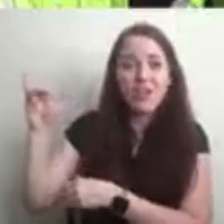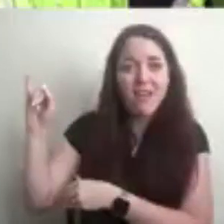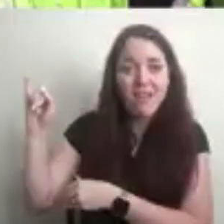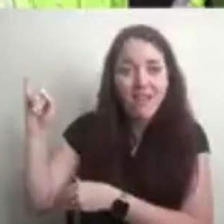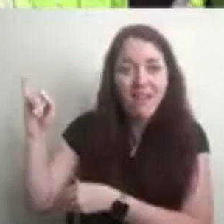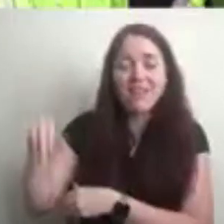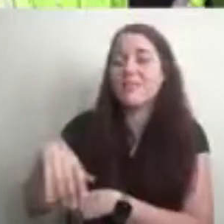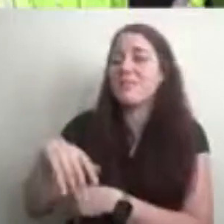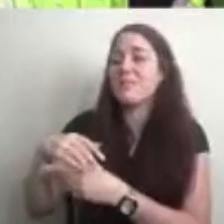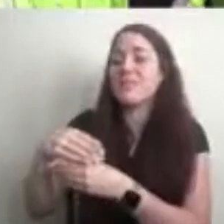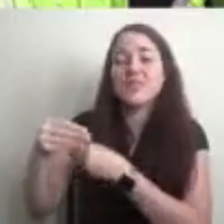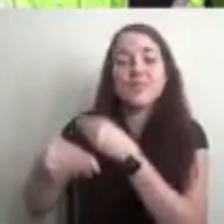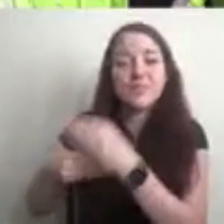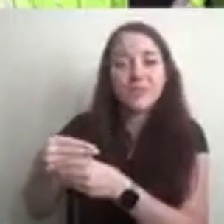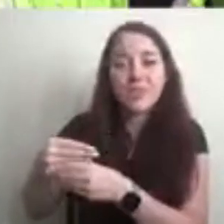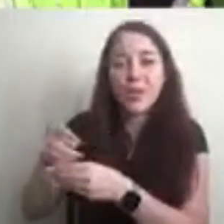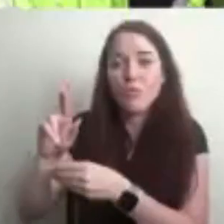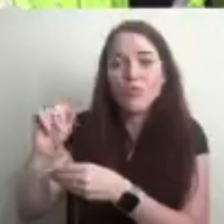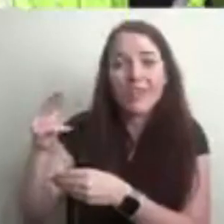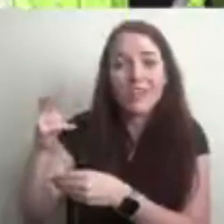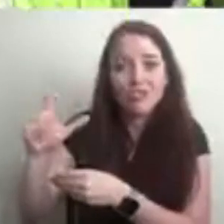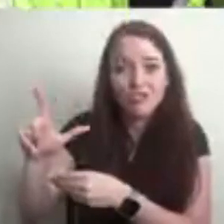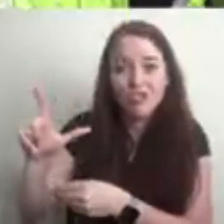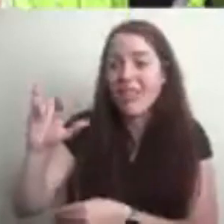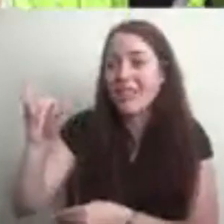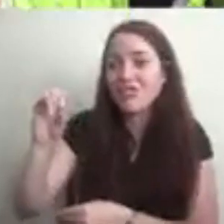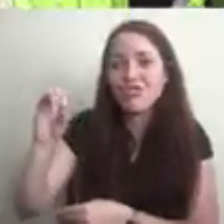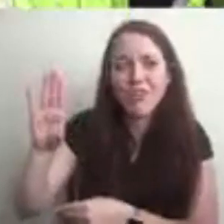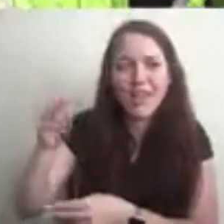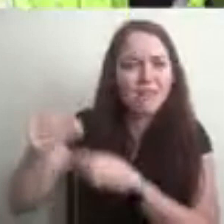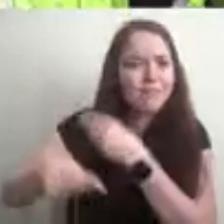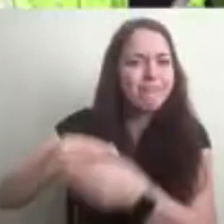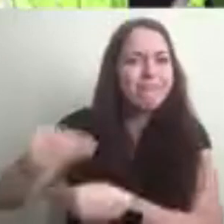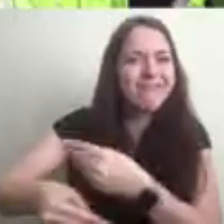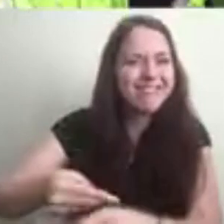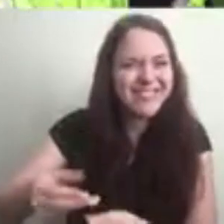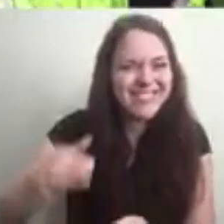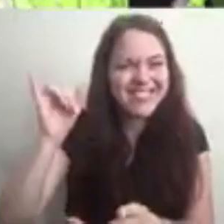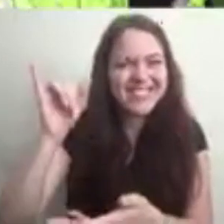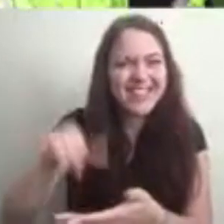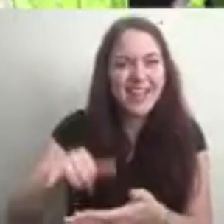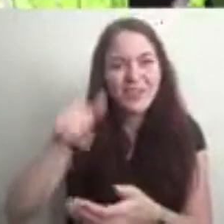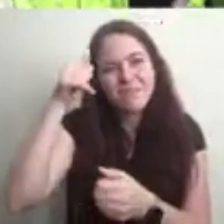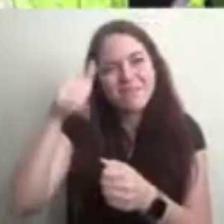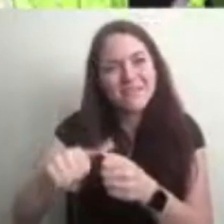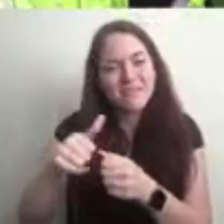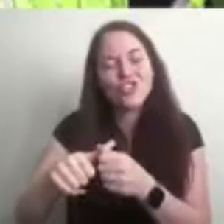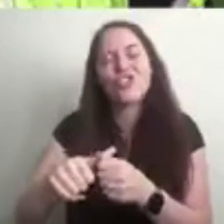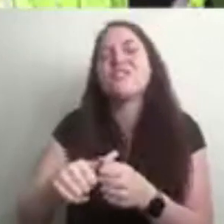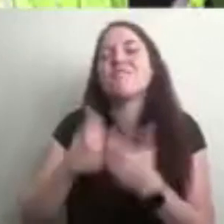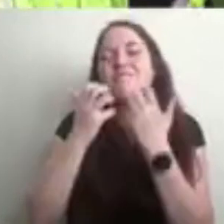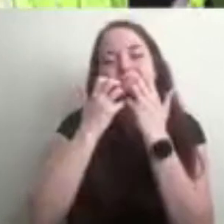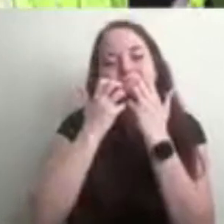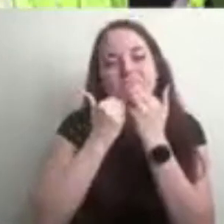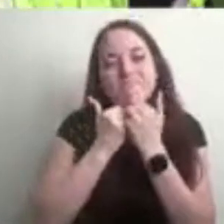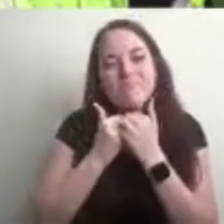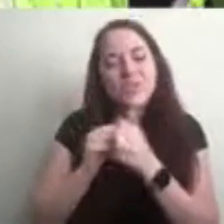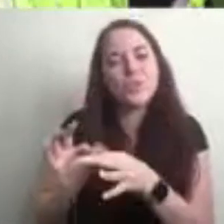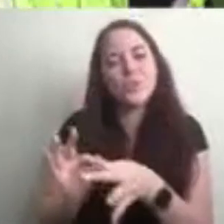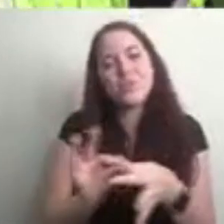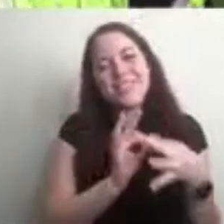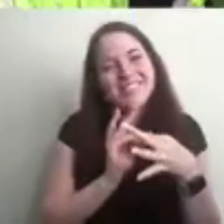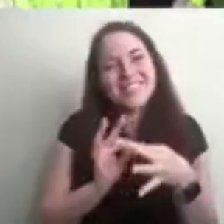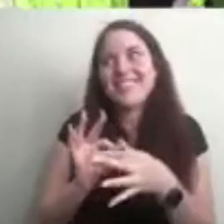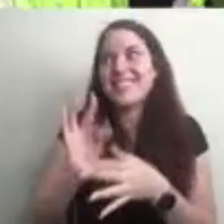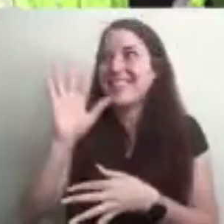earth, ever bear in mind the unity of diversity and the divine plan. You are